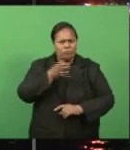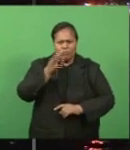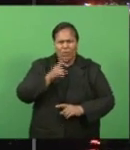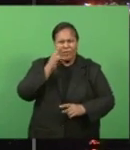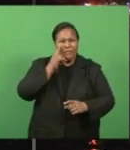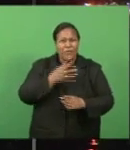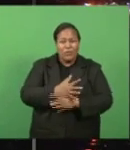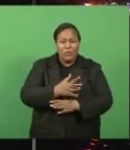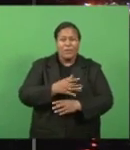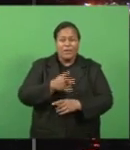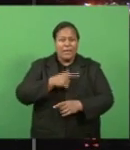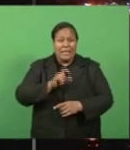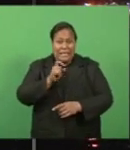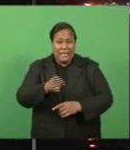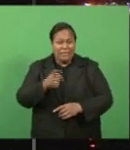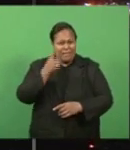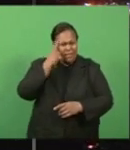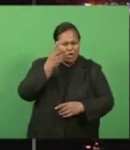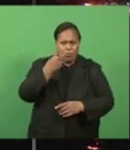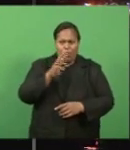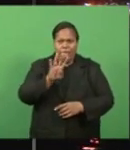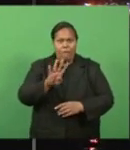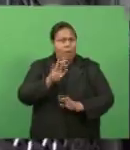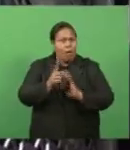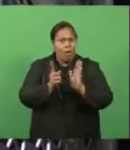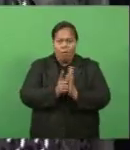strict measures for a 24-hour curfew.